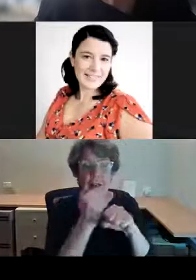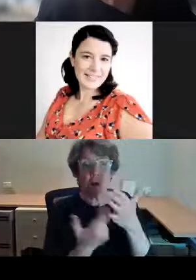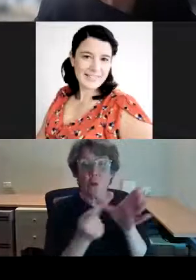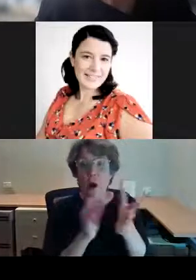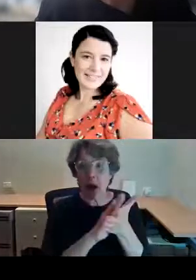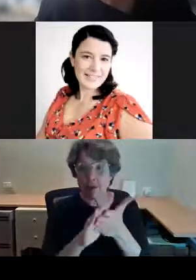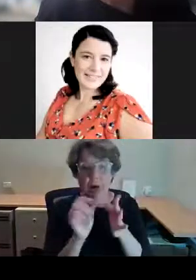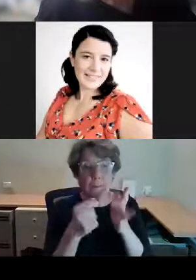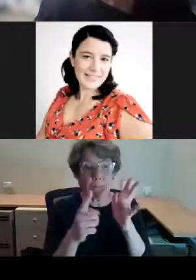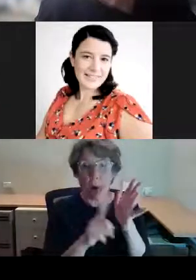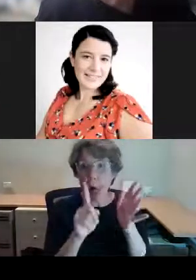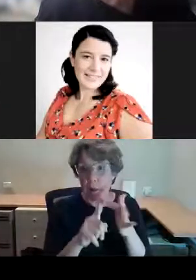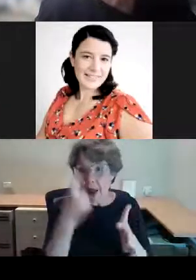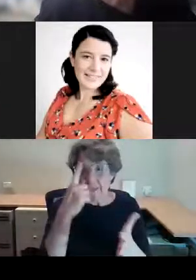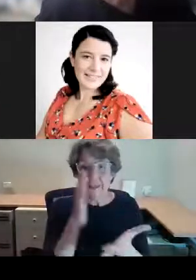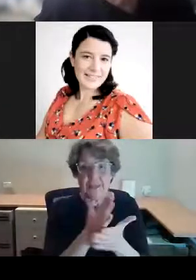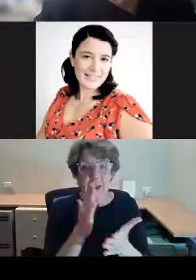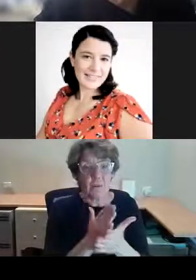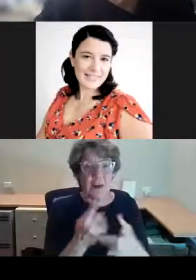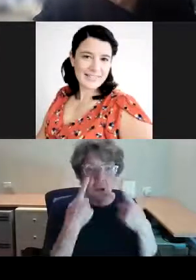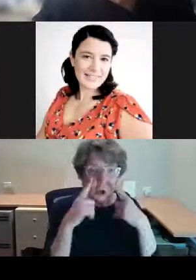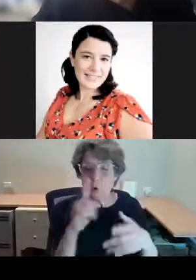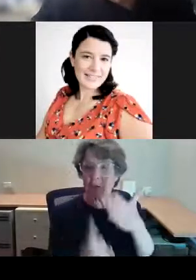things were about to head in the colony.